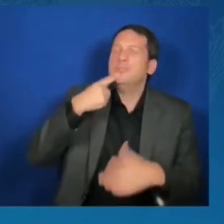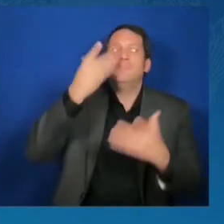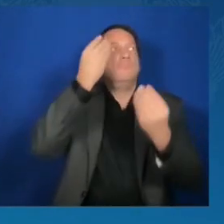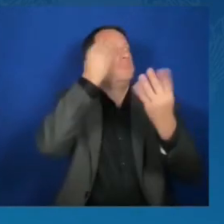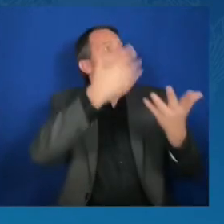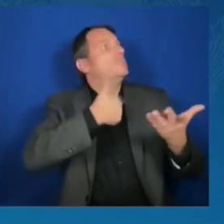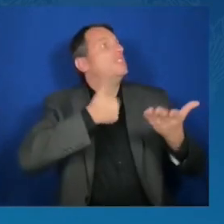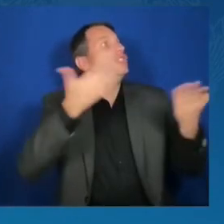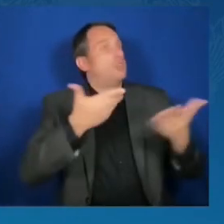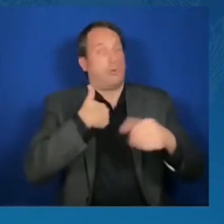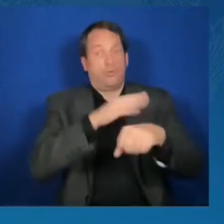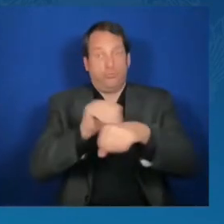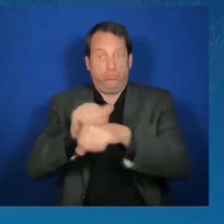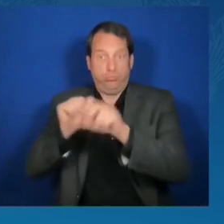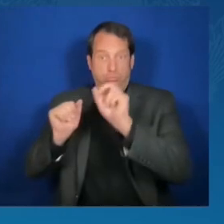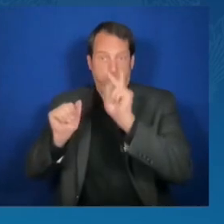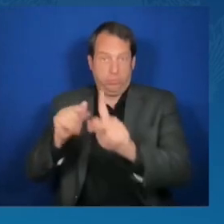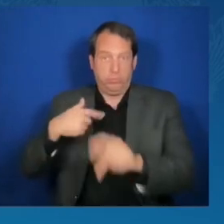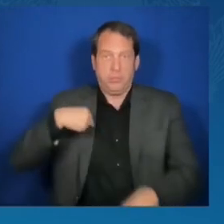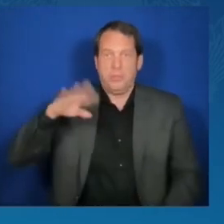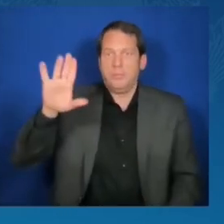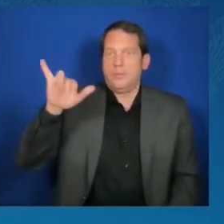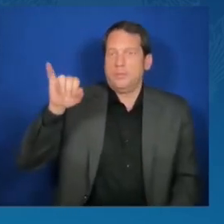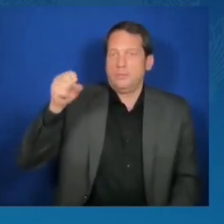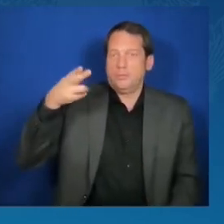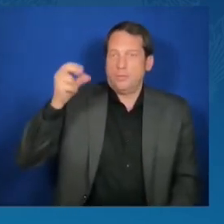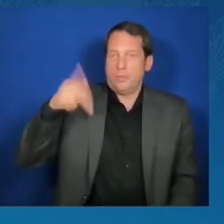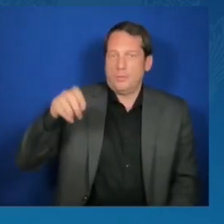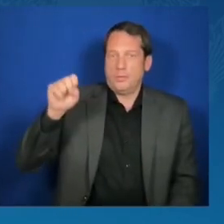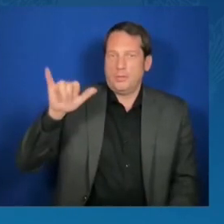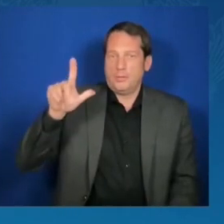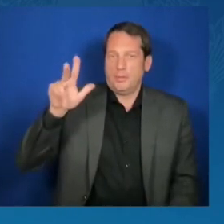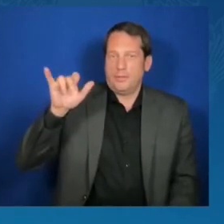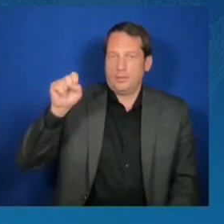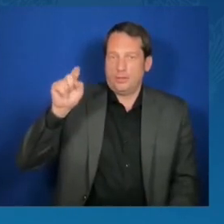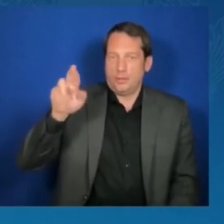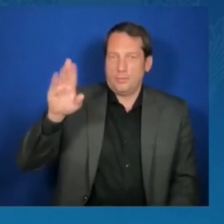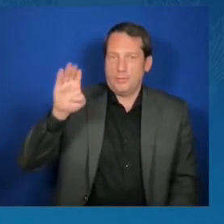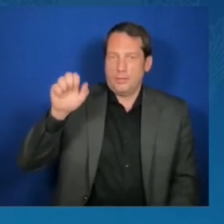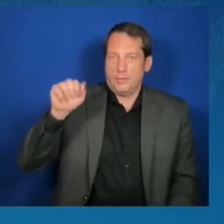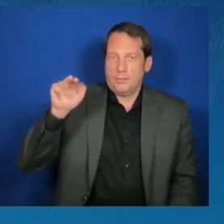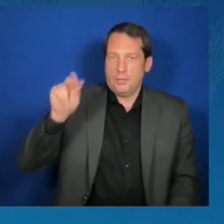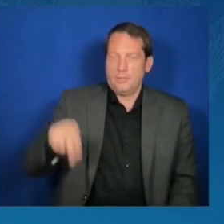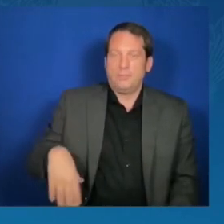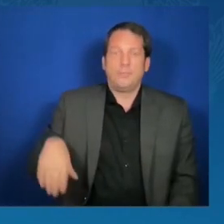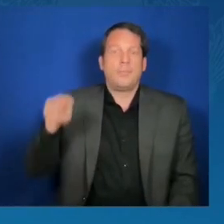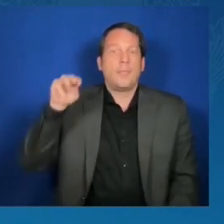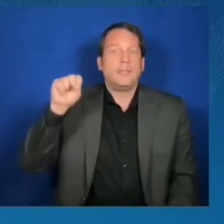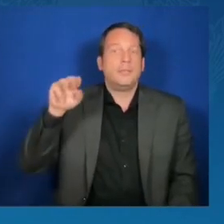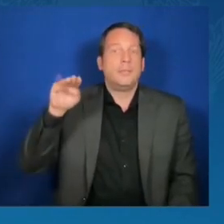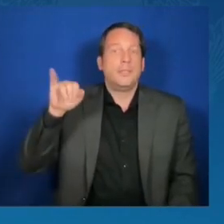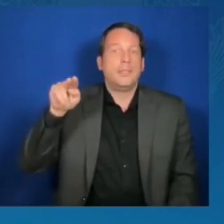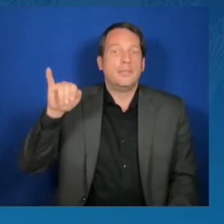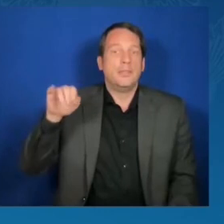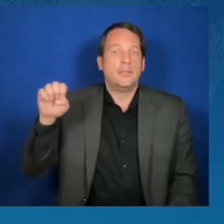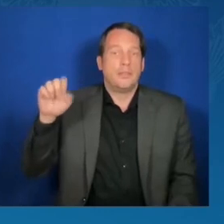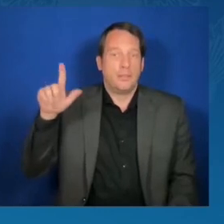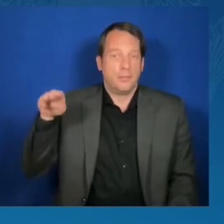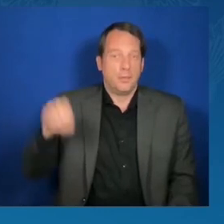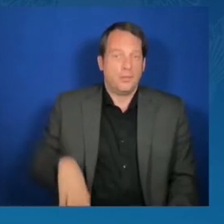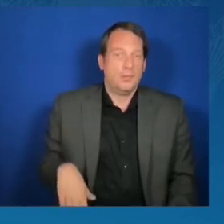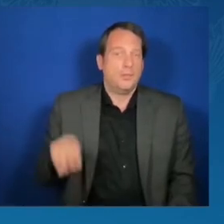Miss Roslyn Brewer. Present. Dr. Helene Gale. Present. Mr. Patrick Gaspard. Present.